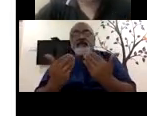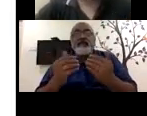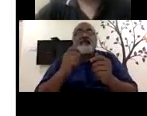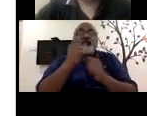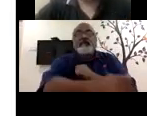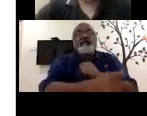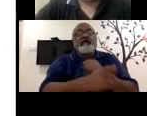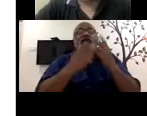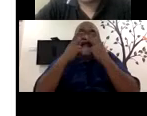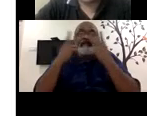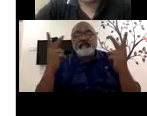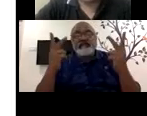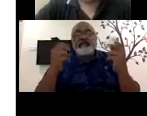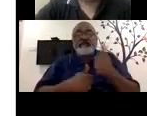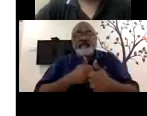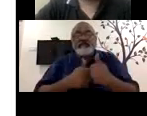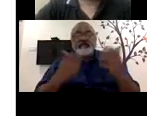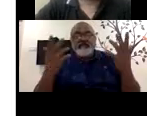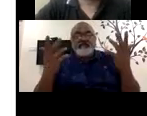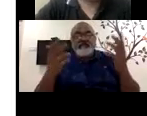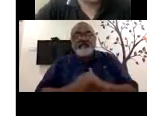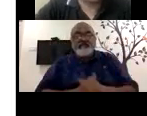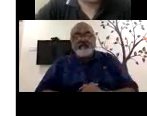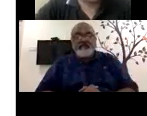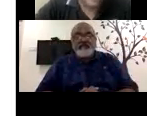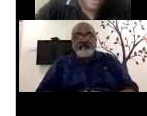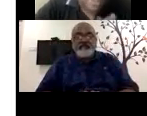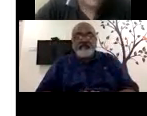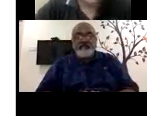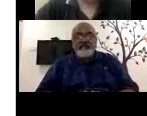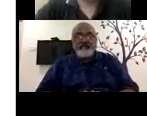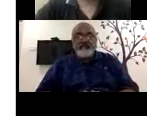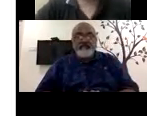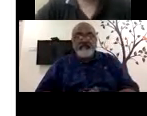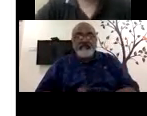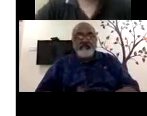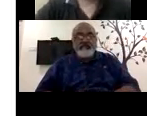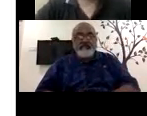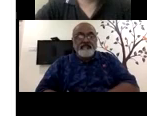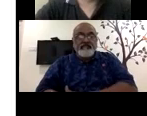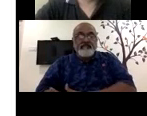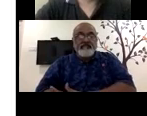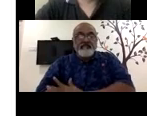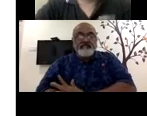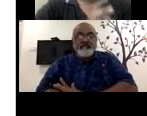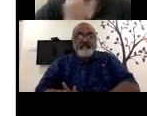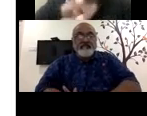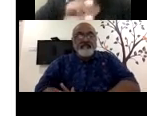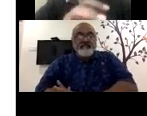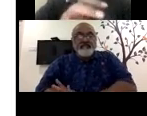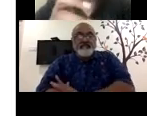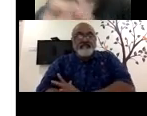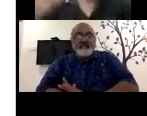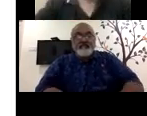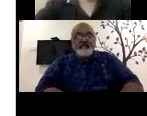good. Thanks for bringing that up, up, Saksham. It is not there in the emerging model that I, I presented. But still,